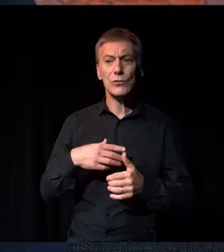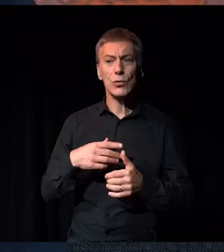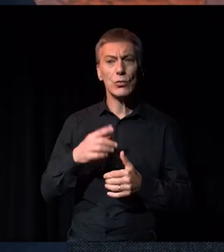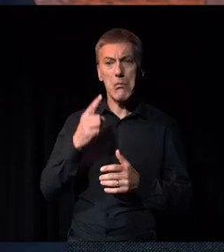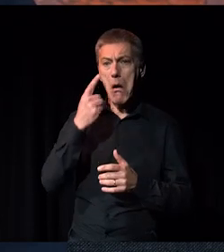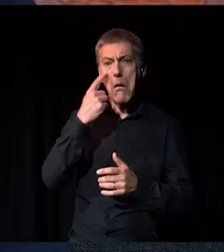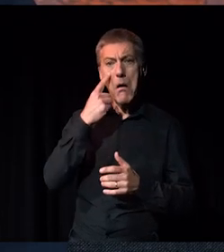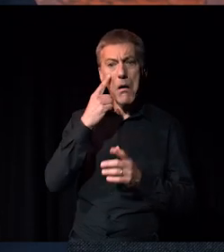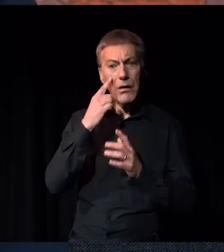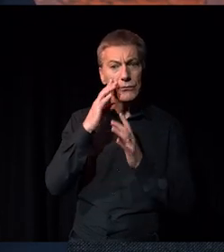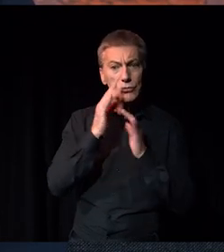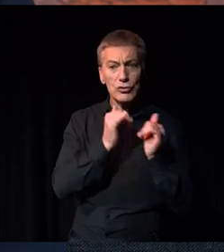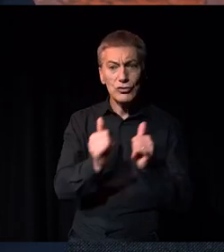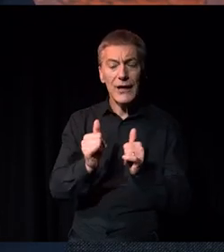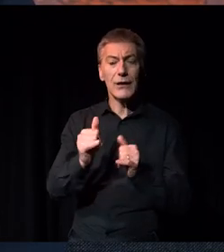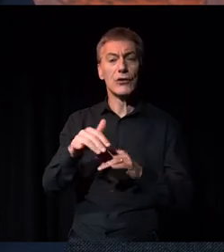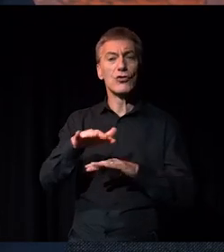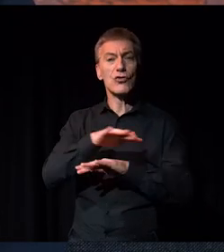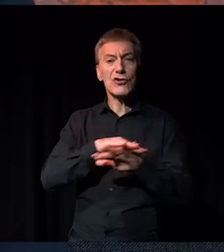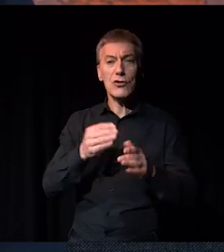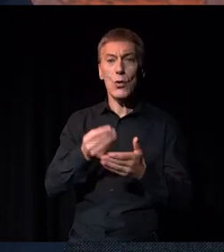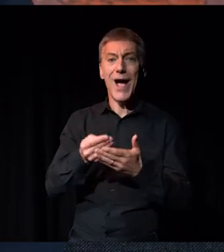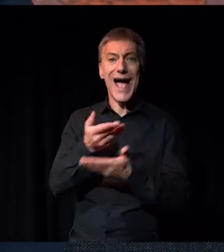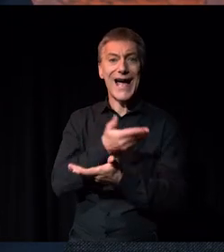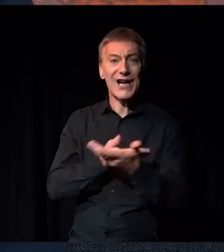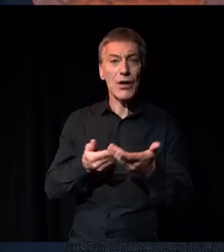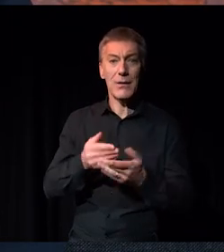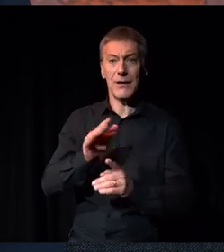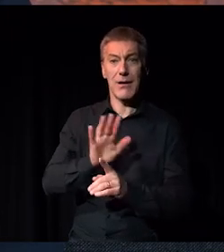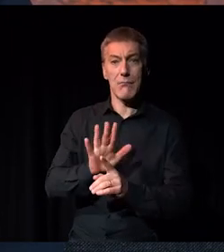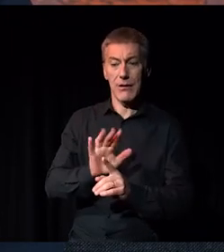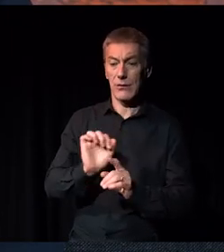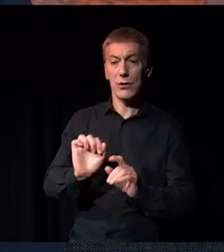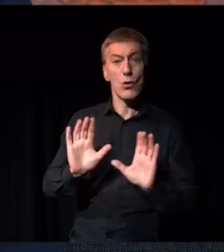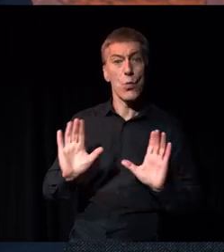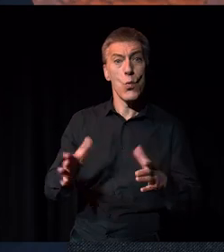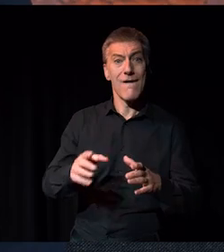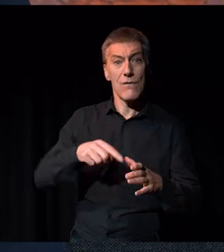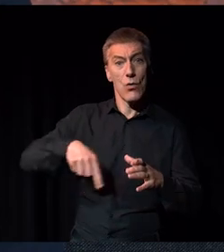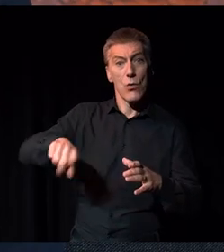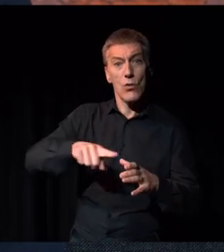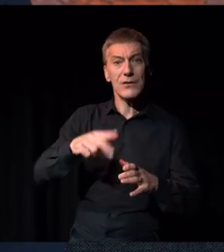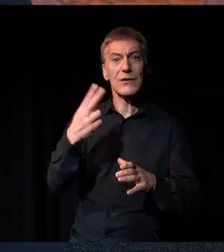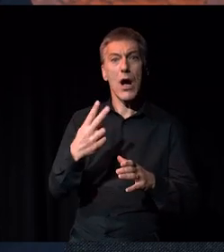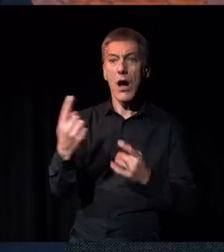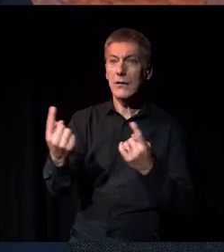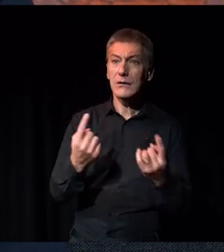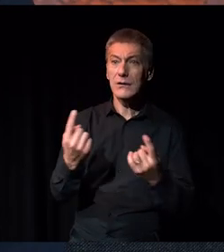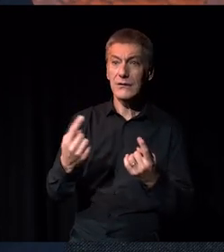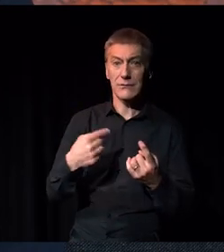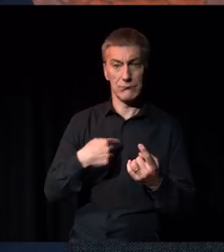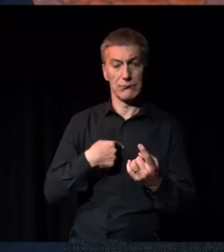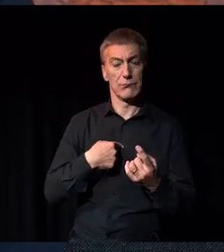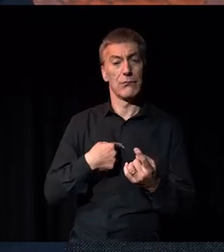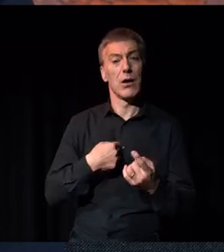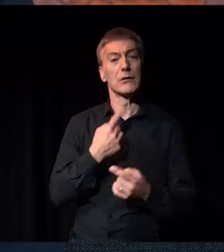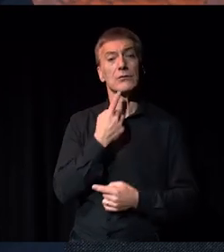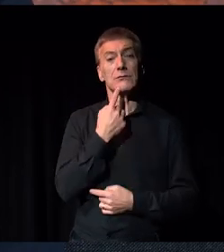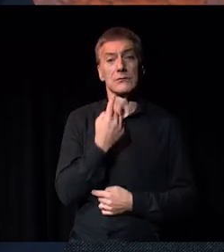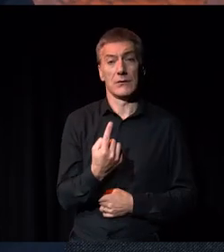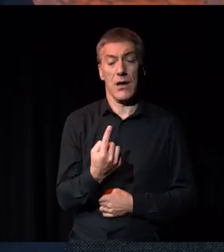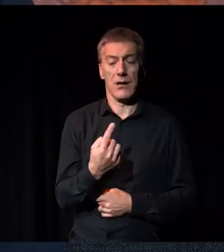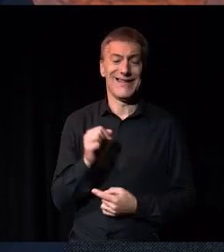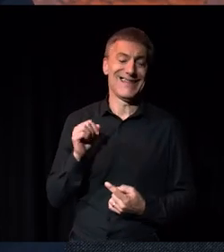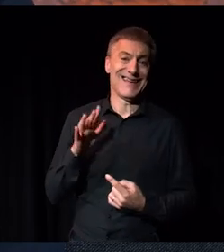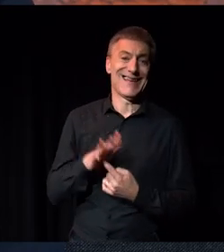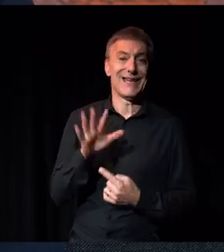-economic background of your workforce and the artists you work with. And our recommendation is the one key